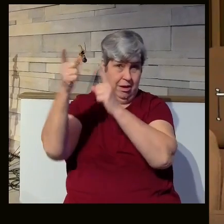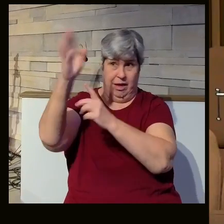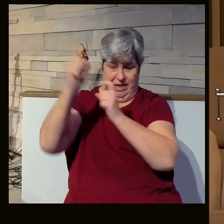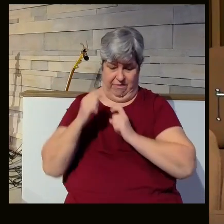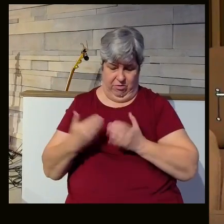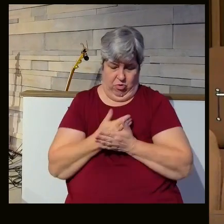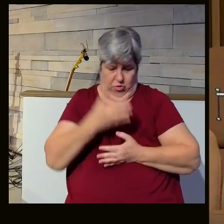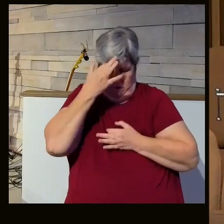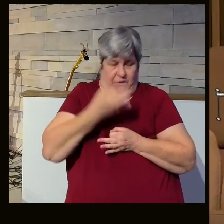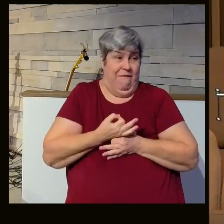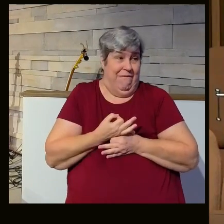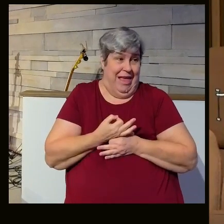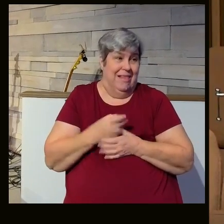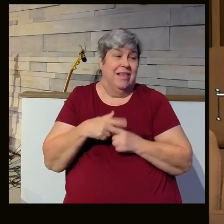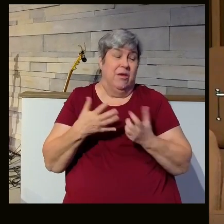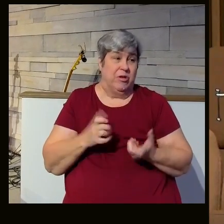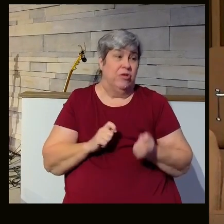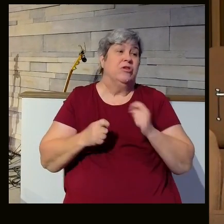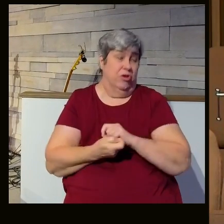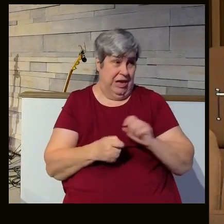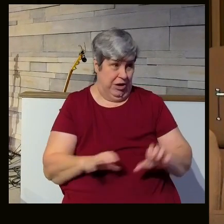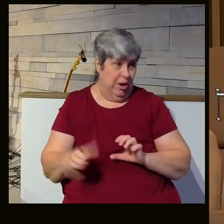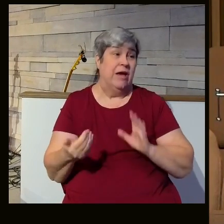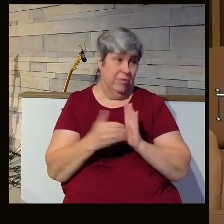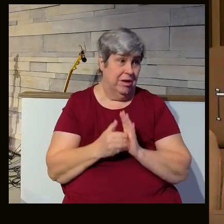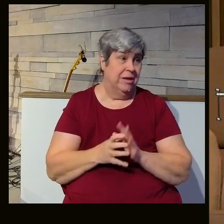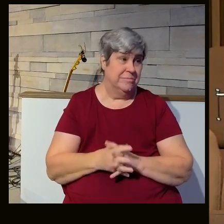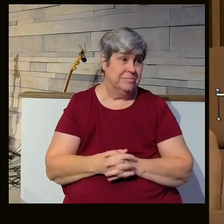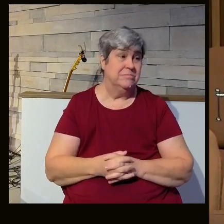wants us to renew our actions also. And that's what happens here.